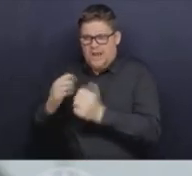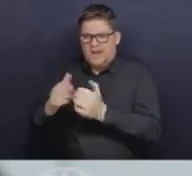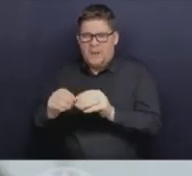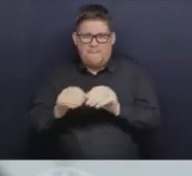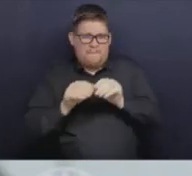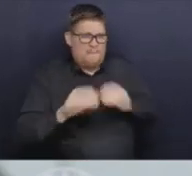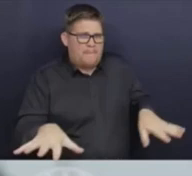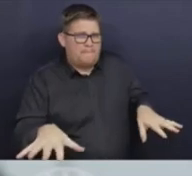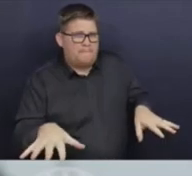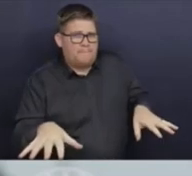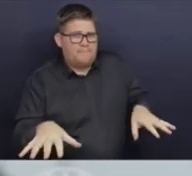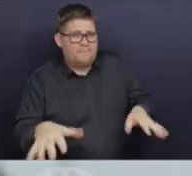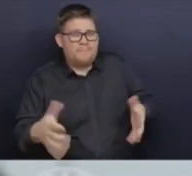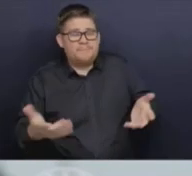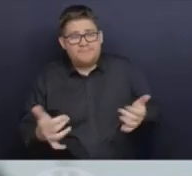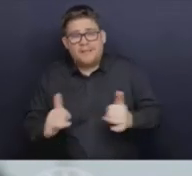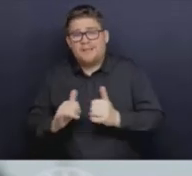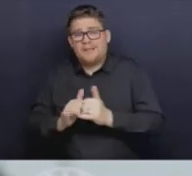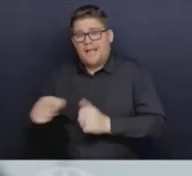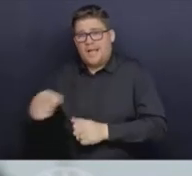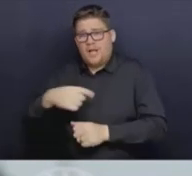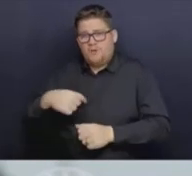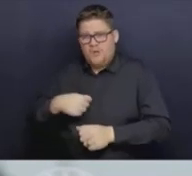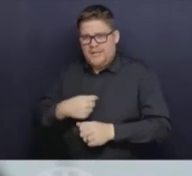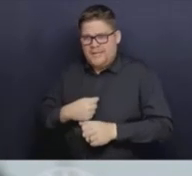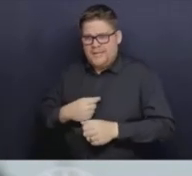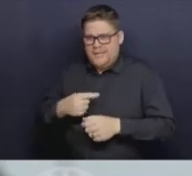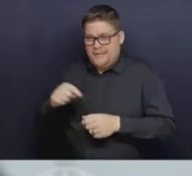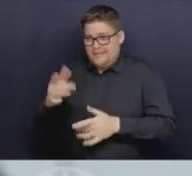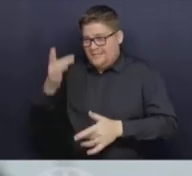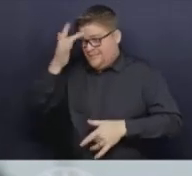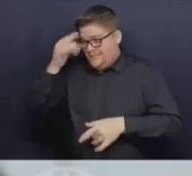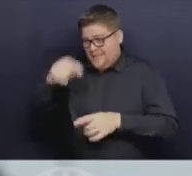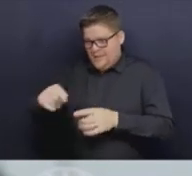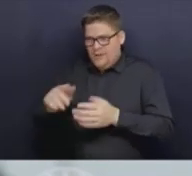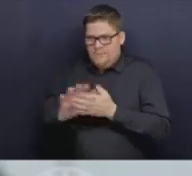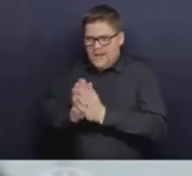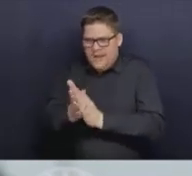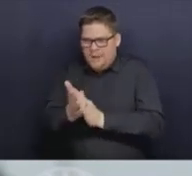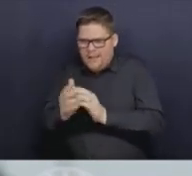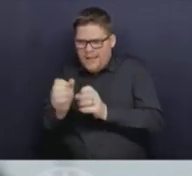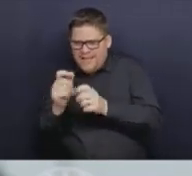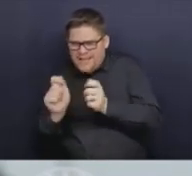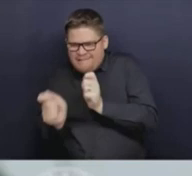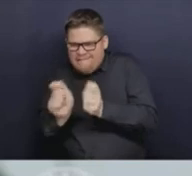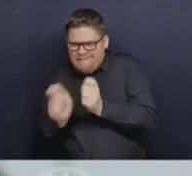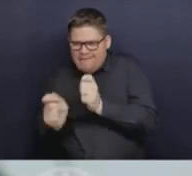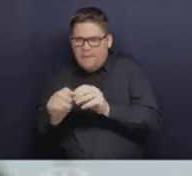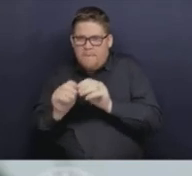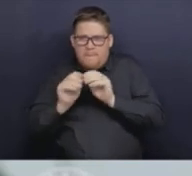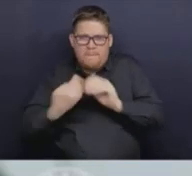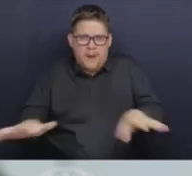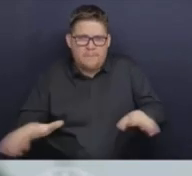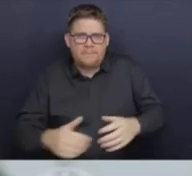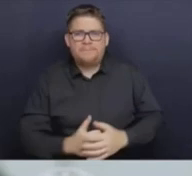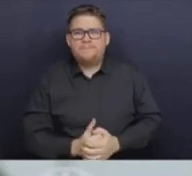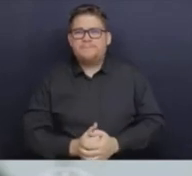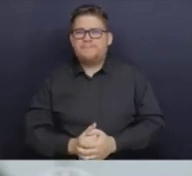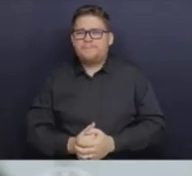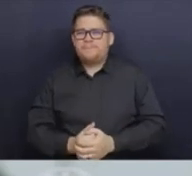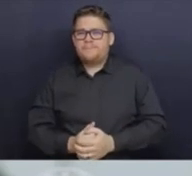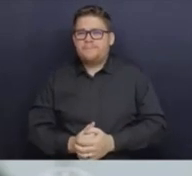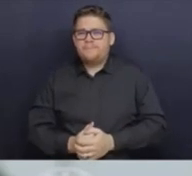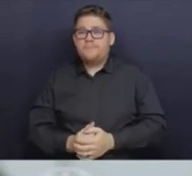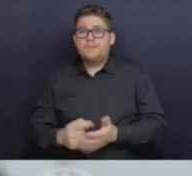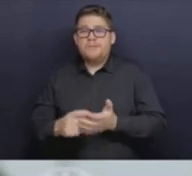themselves more quickly. And if it spreads more easily, it often will replace the ones that went before it. So each